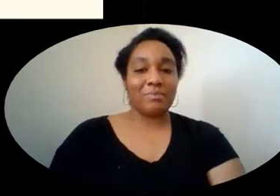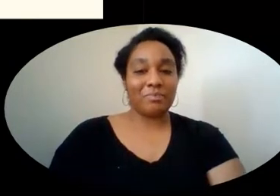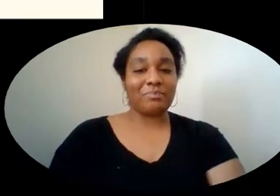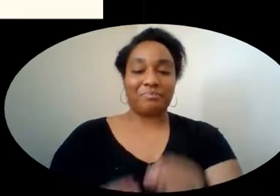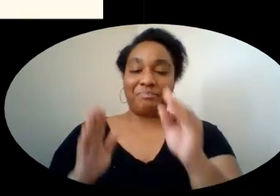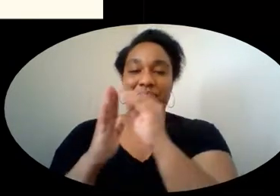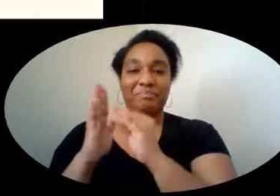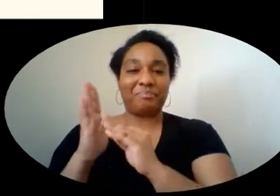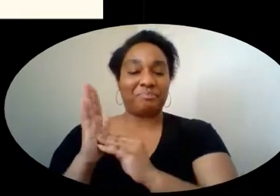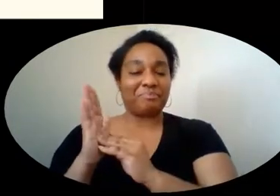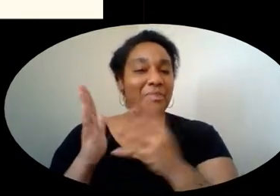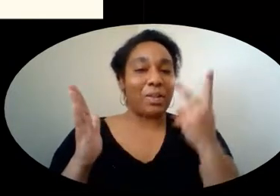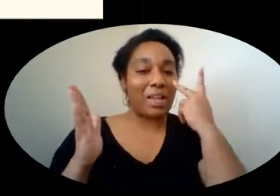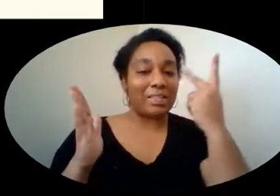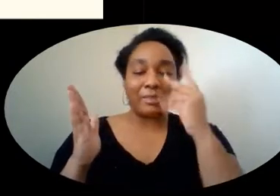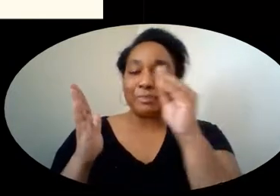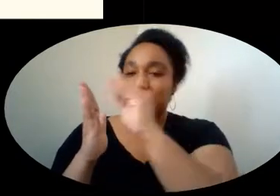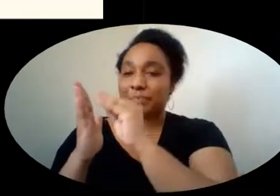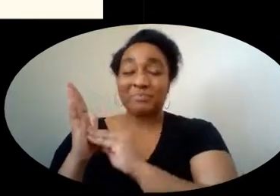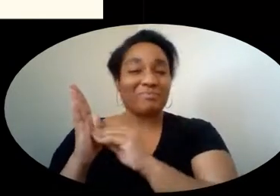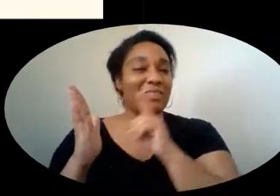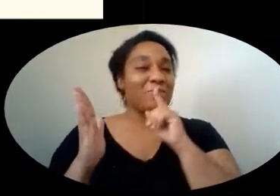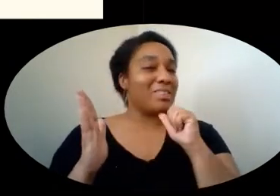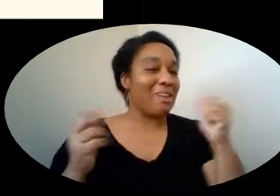There's really nothing to be afraid of, Moby.